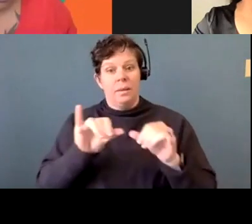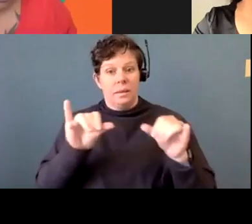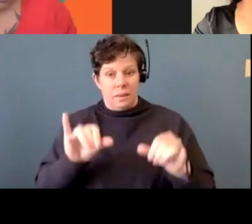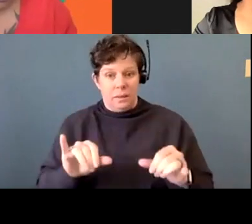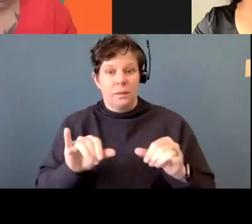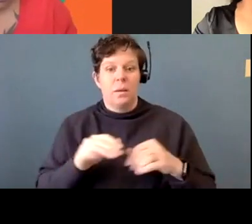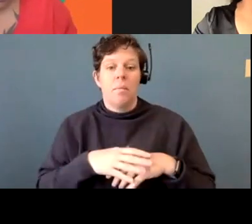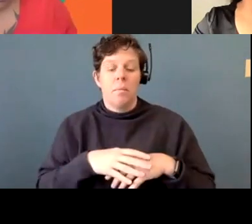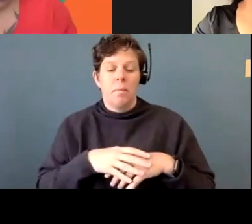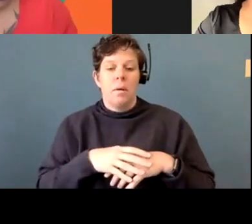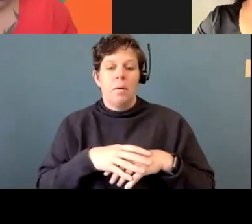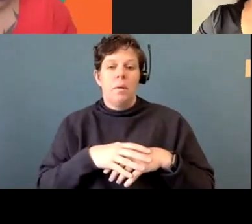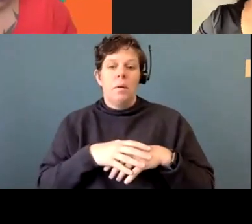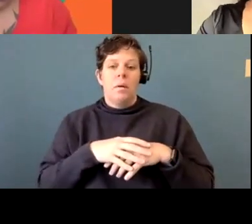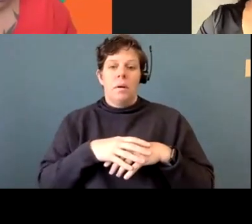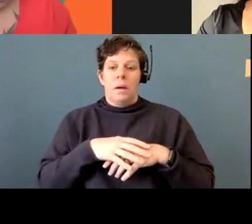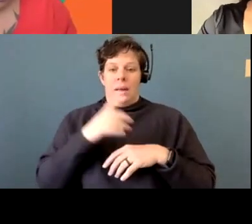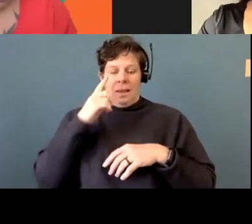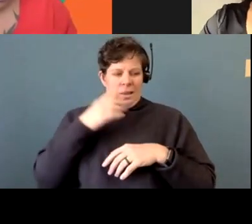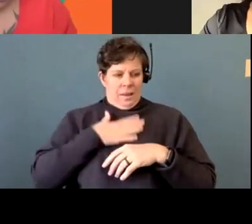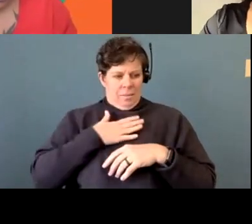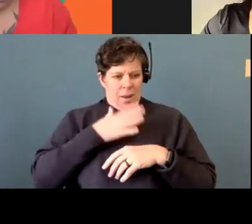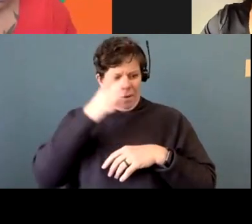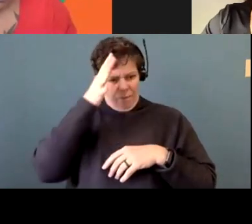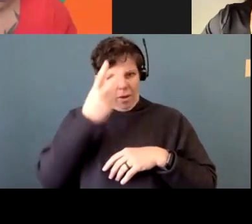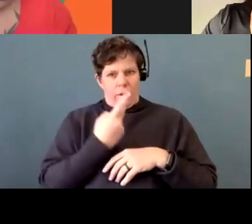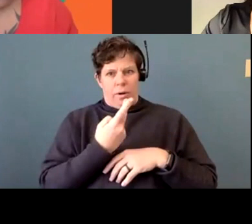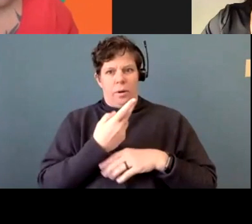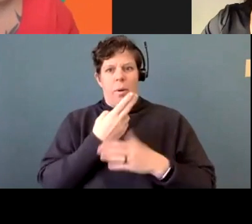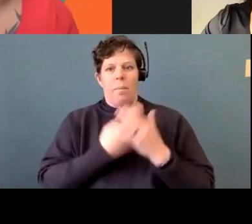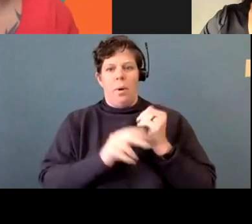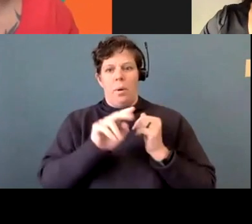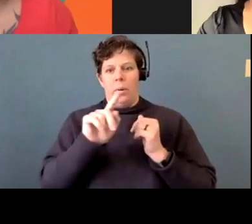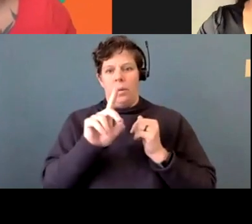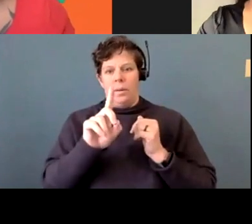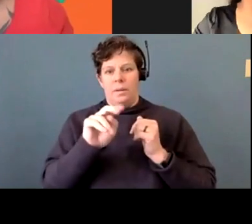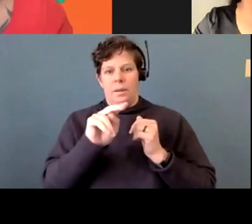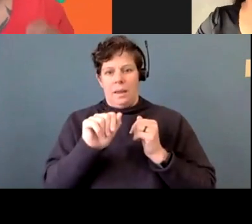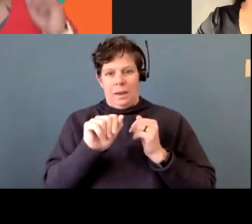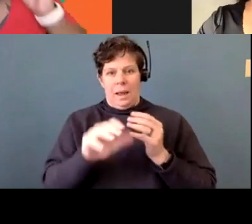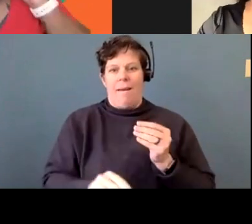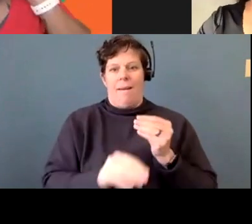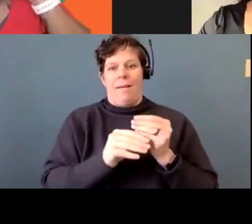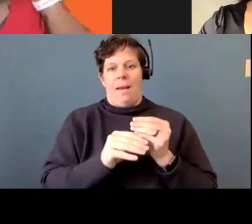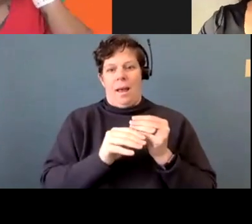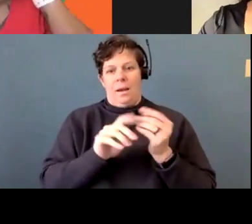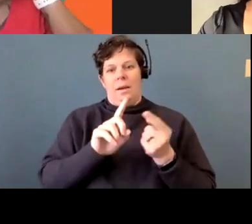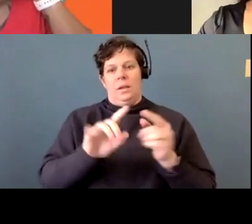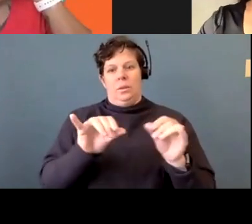Um, I think it was my, my father and I both took DNA and put that into that system,